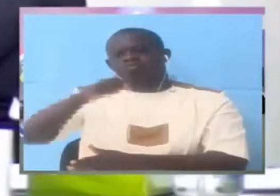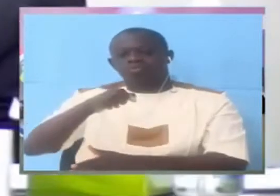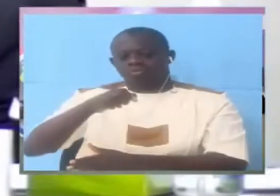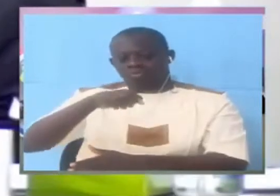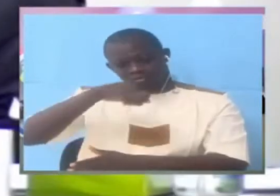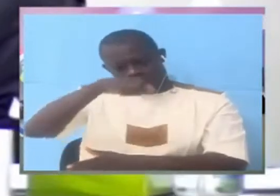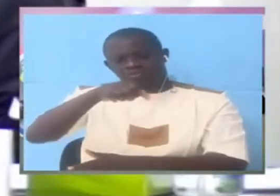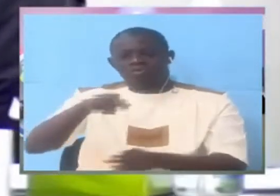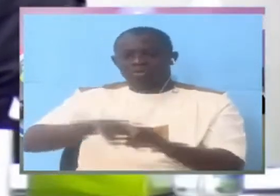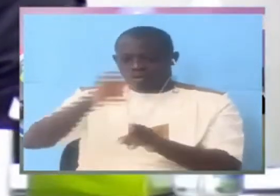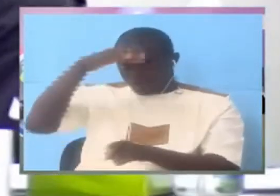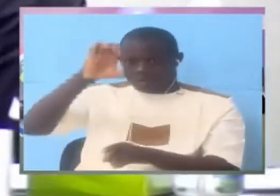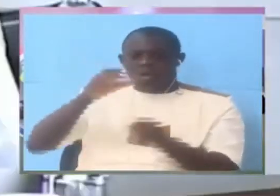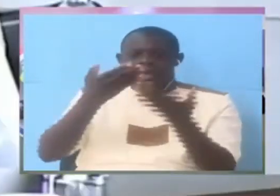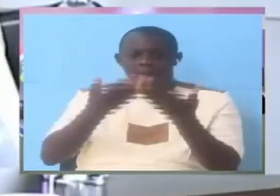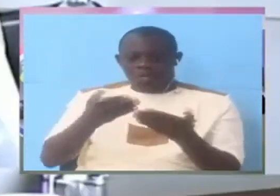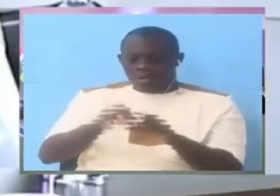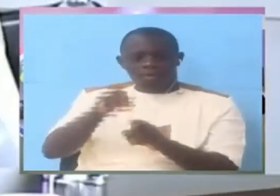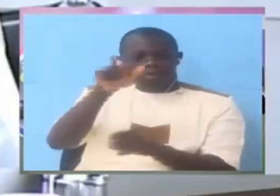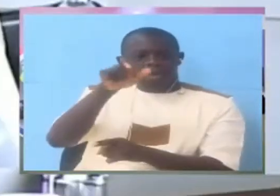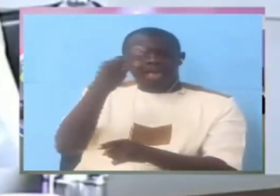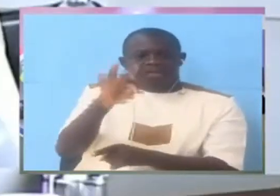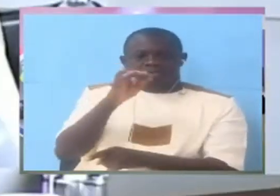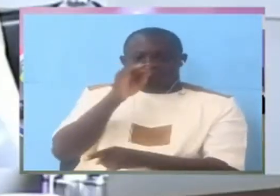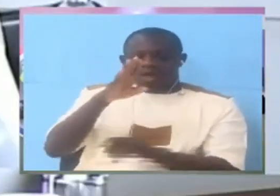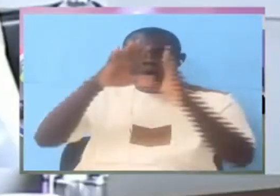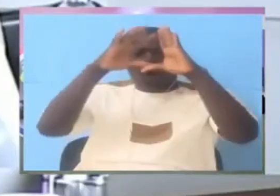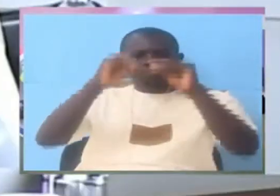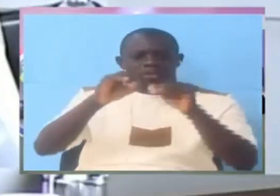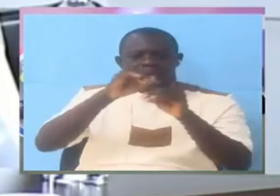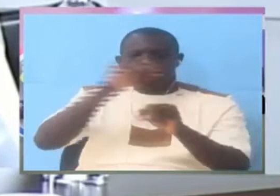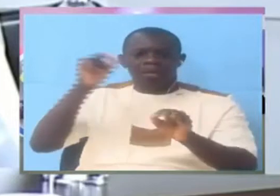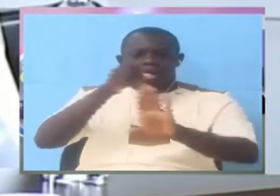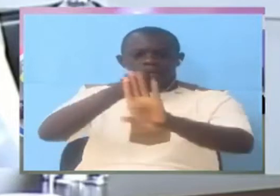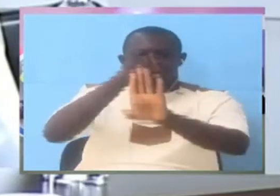Tell us, what are the functions of the counter-espionage department?